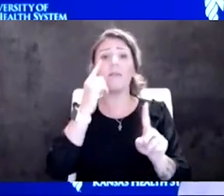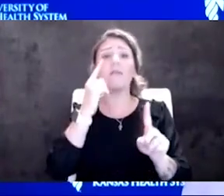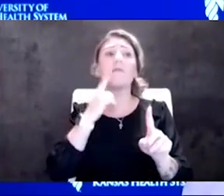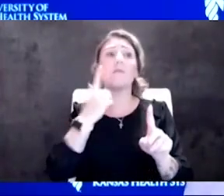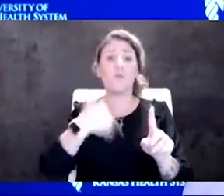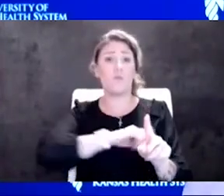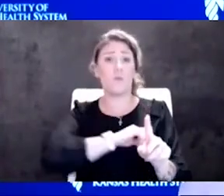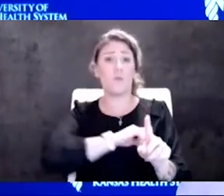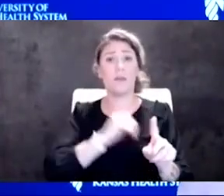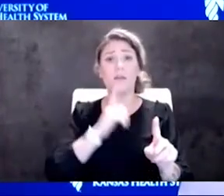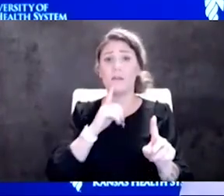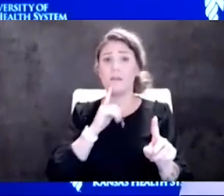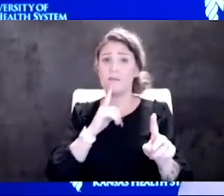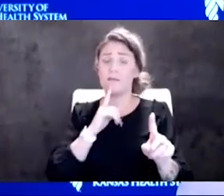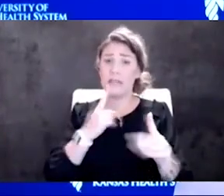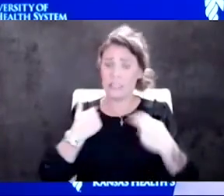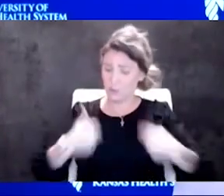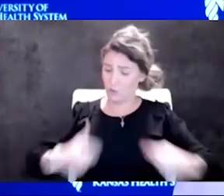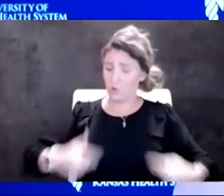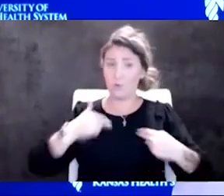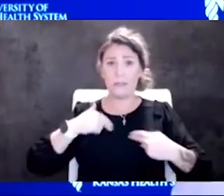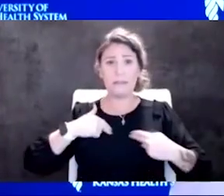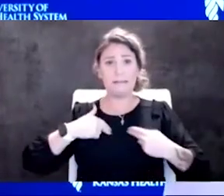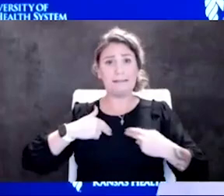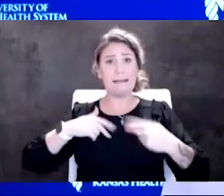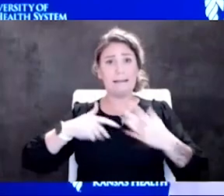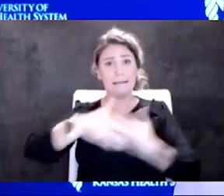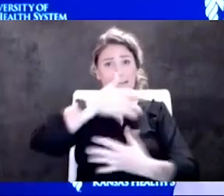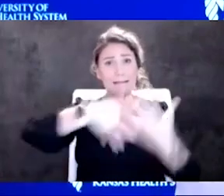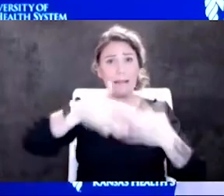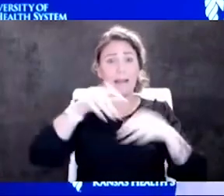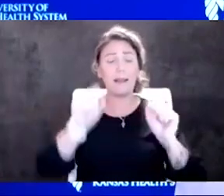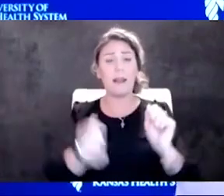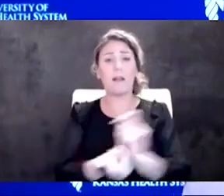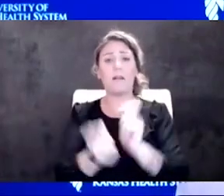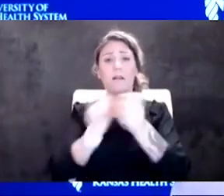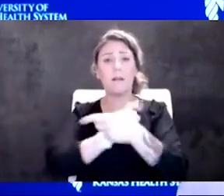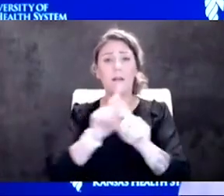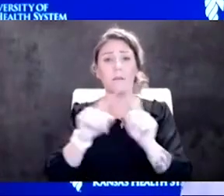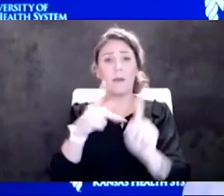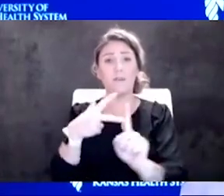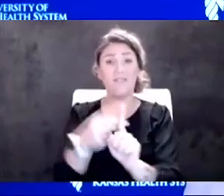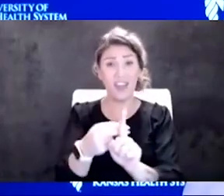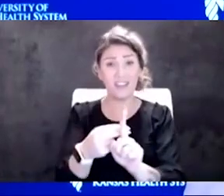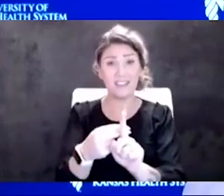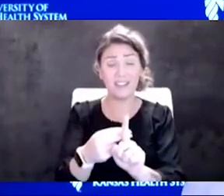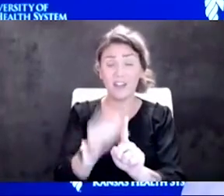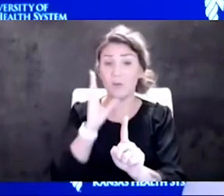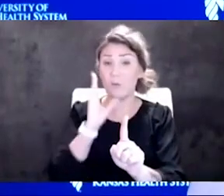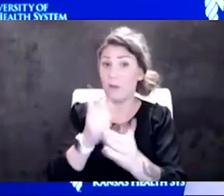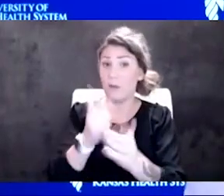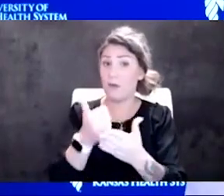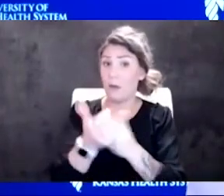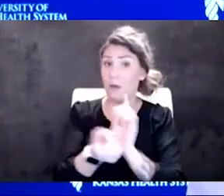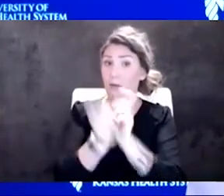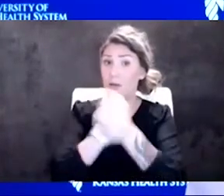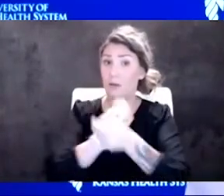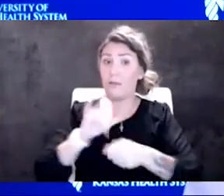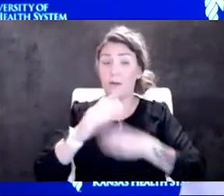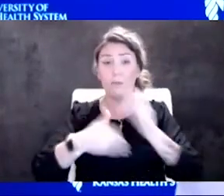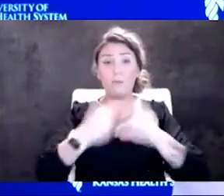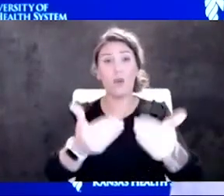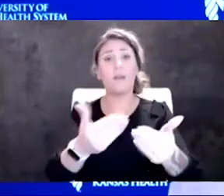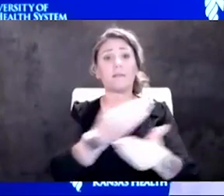species and society are going to be able to adapt. But vaccination is going to help that adaptive process and that evolutionary